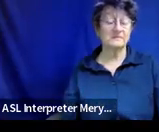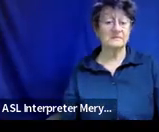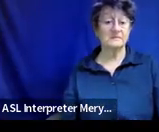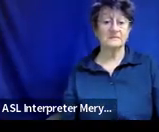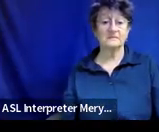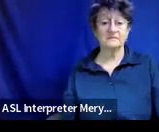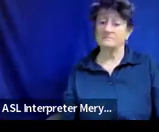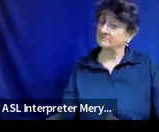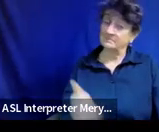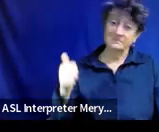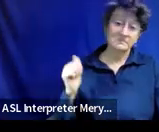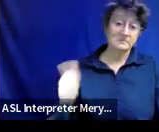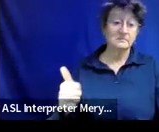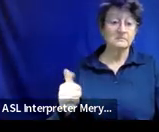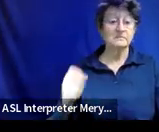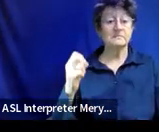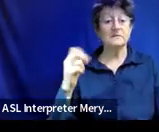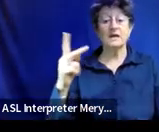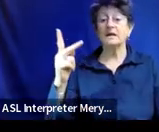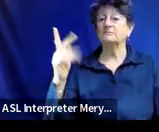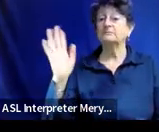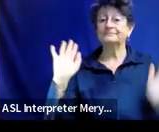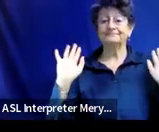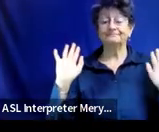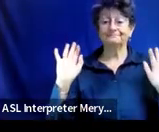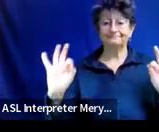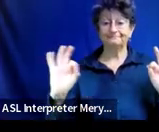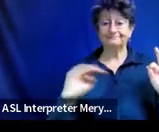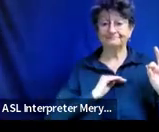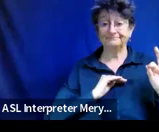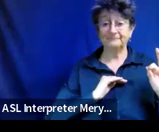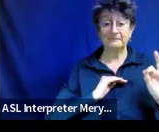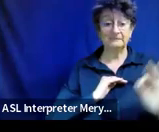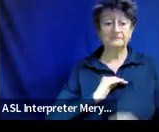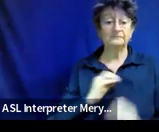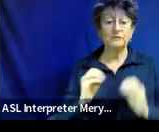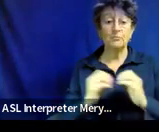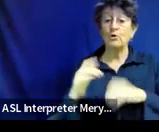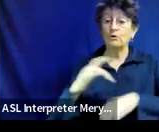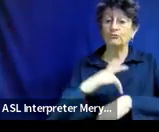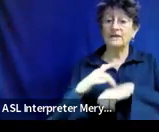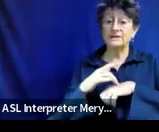Okay. I think everyone's good. More resources for you.